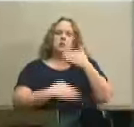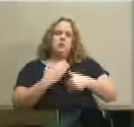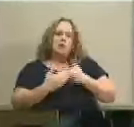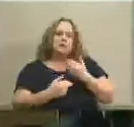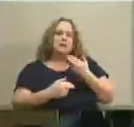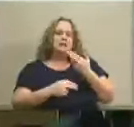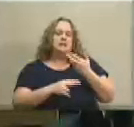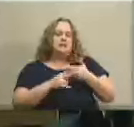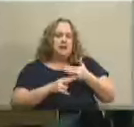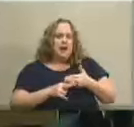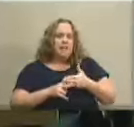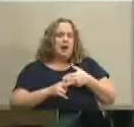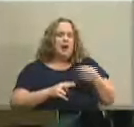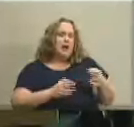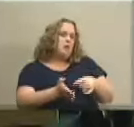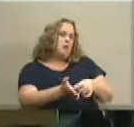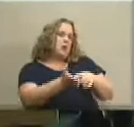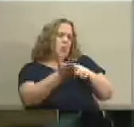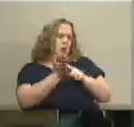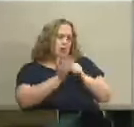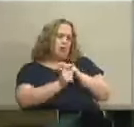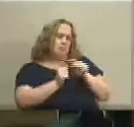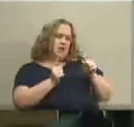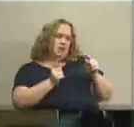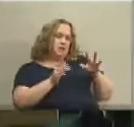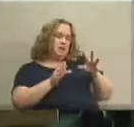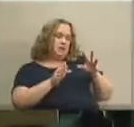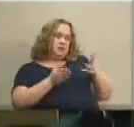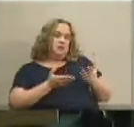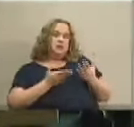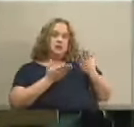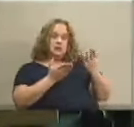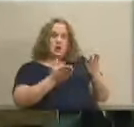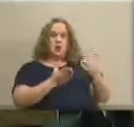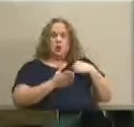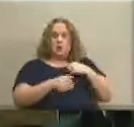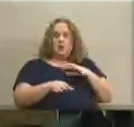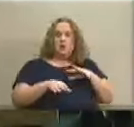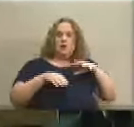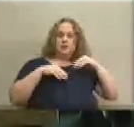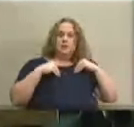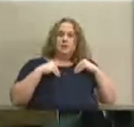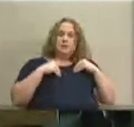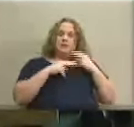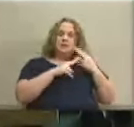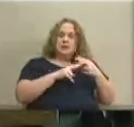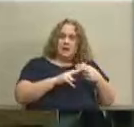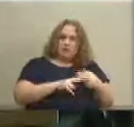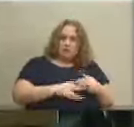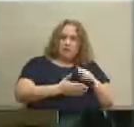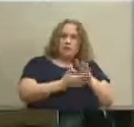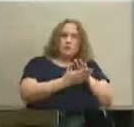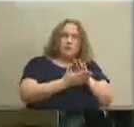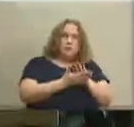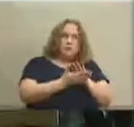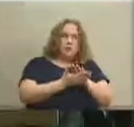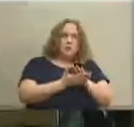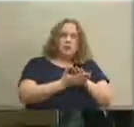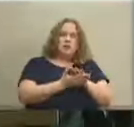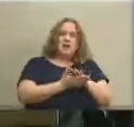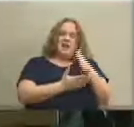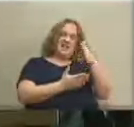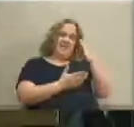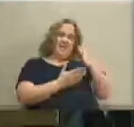but suggestions were taken for names for the school at the conclusion of the suggestion